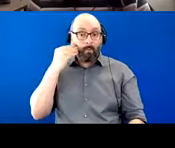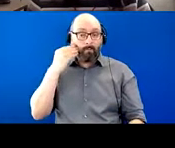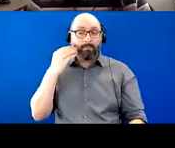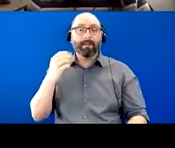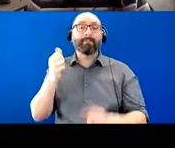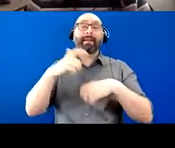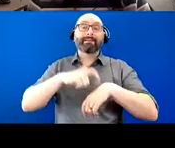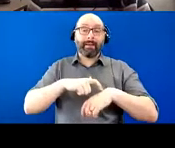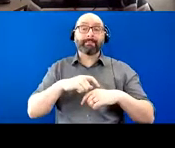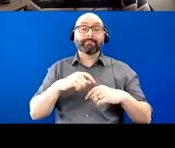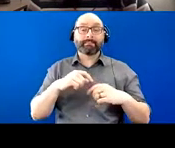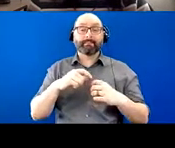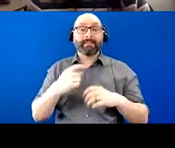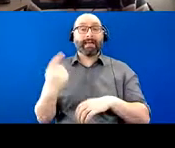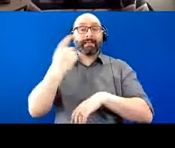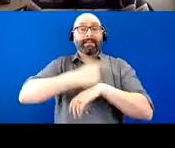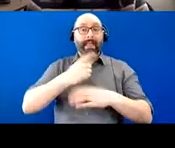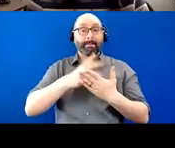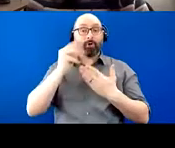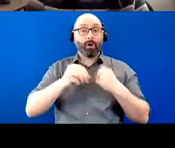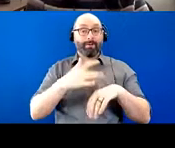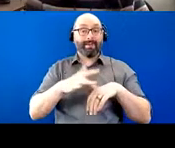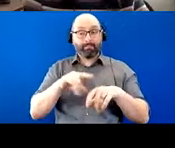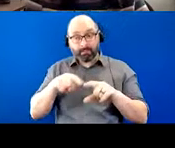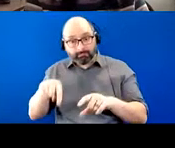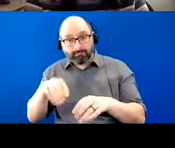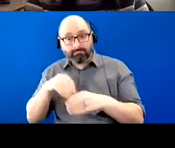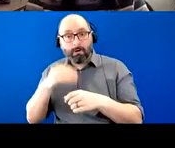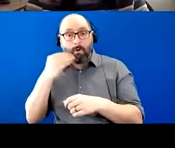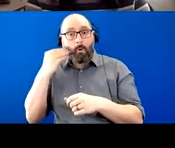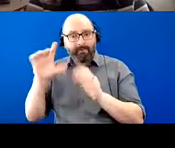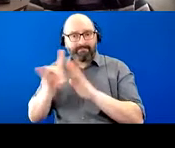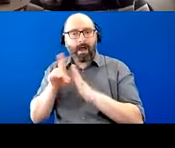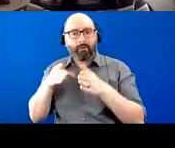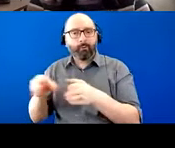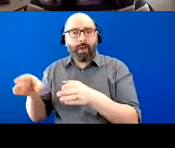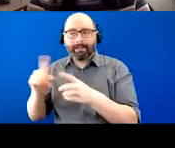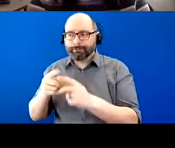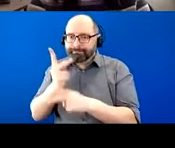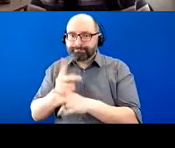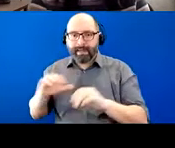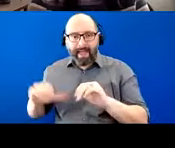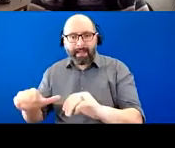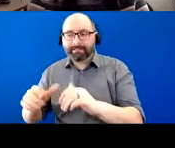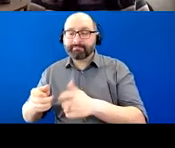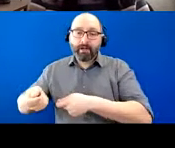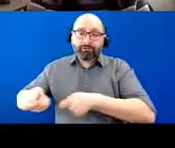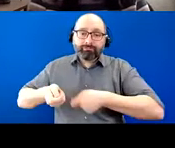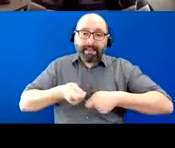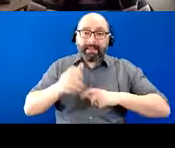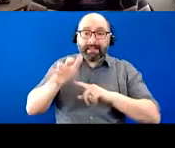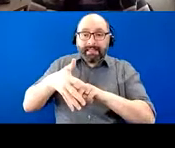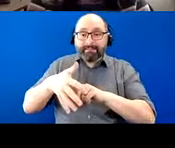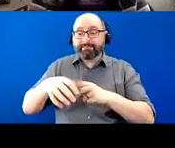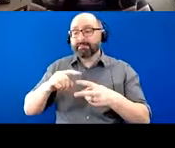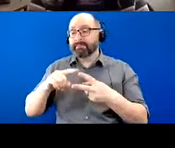often the day program is available, but at home she was able to find ways for him to stay active. So raking the leaves, you know, the coffee